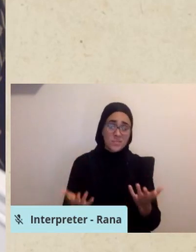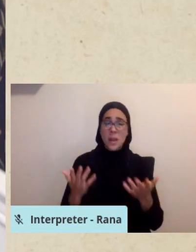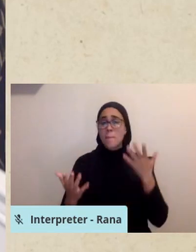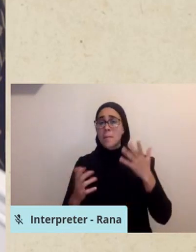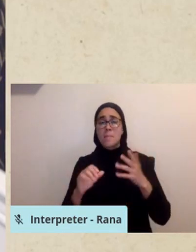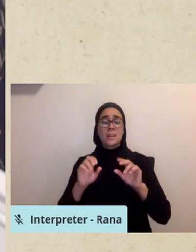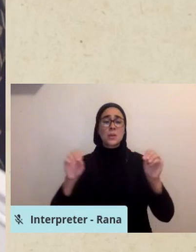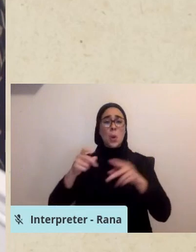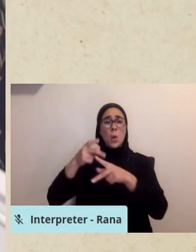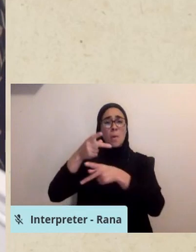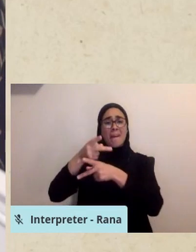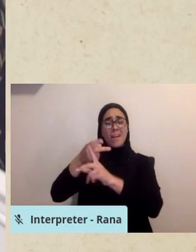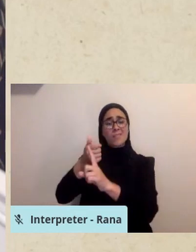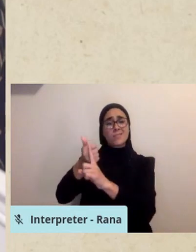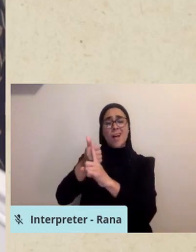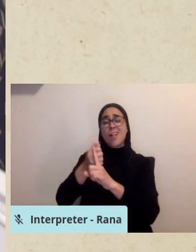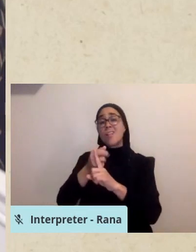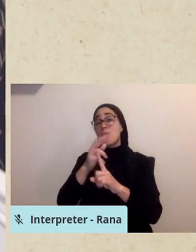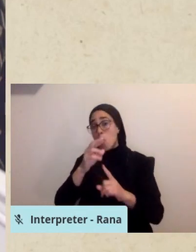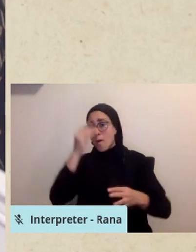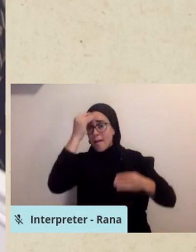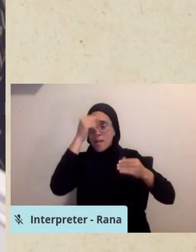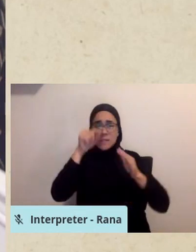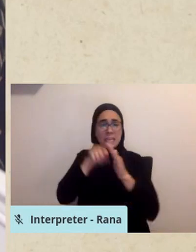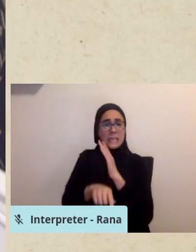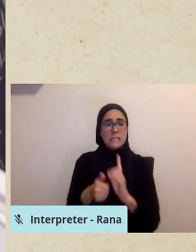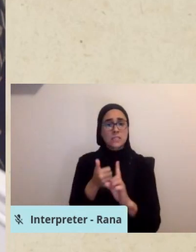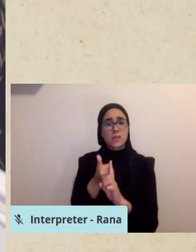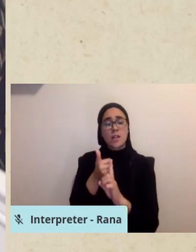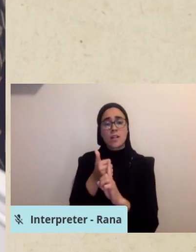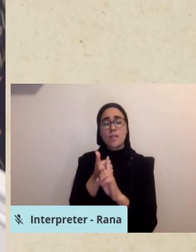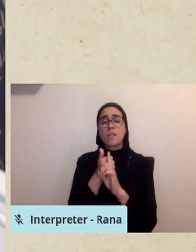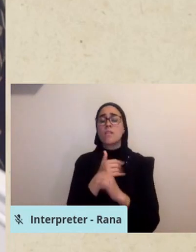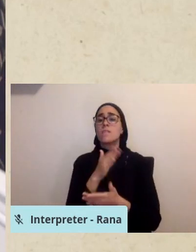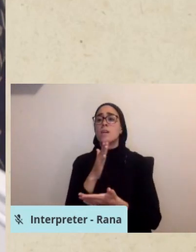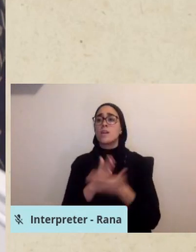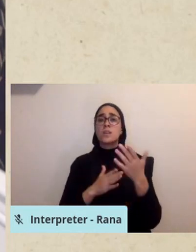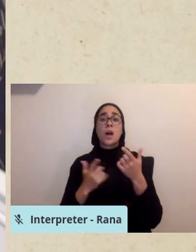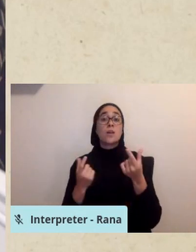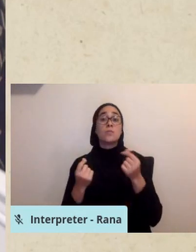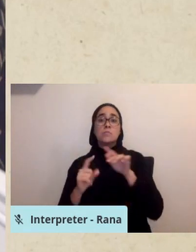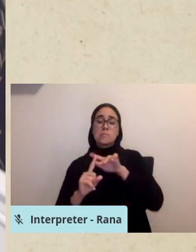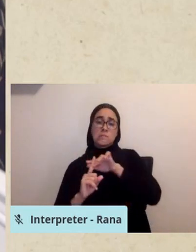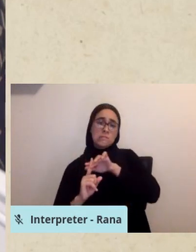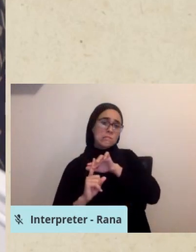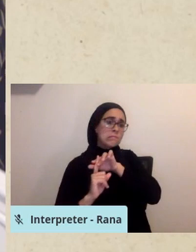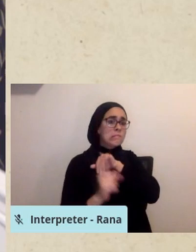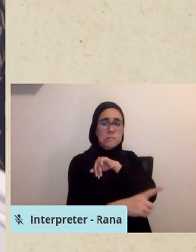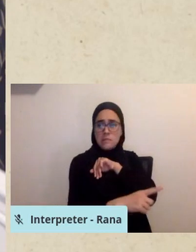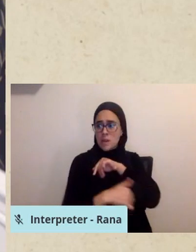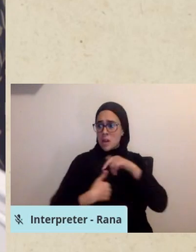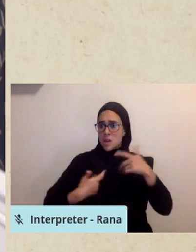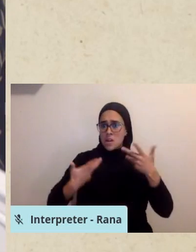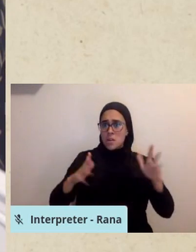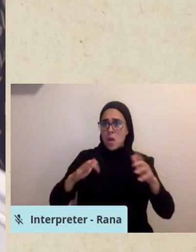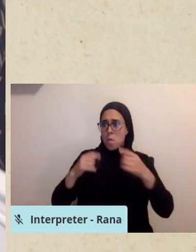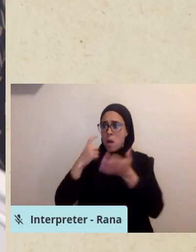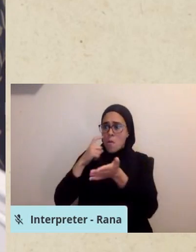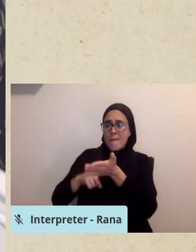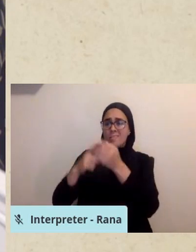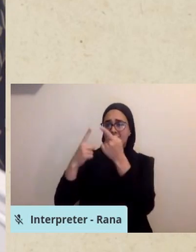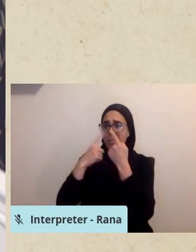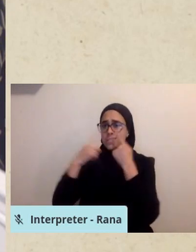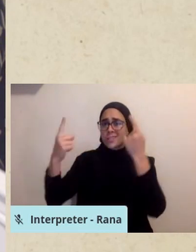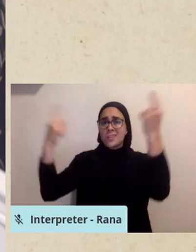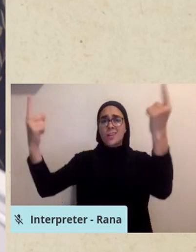to suicidal practice, self-handicapping behavior, such as running away from your successes, and demoralization,